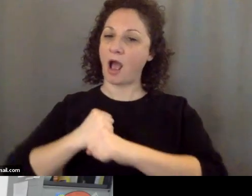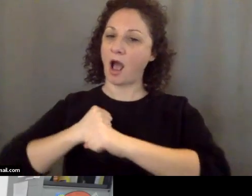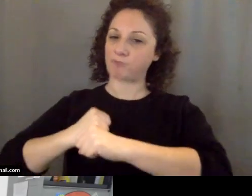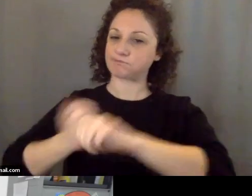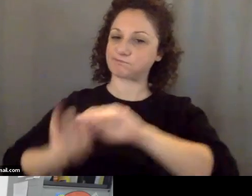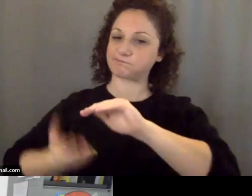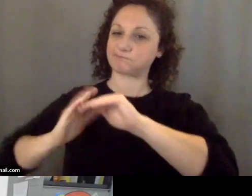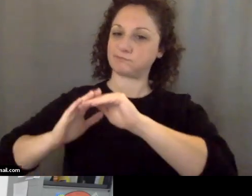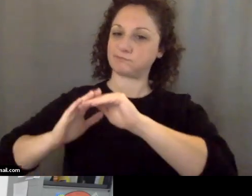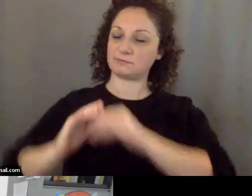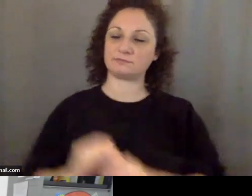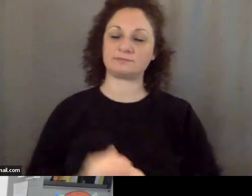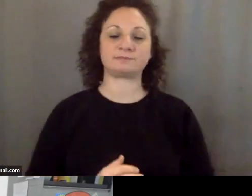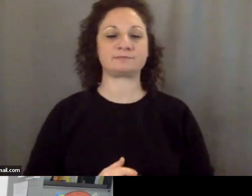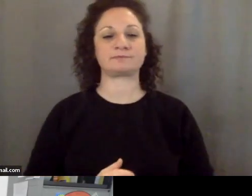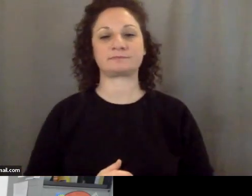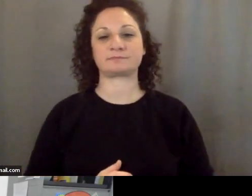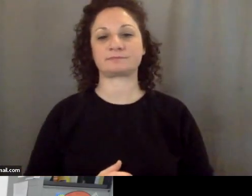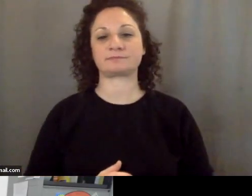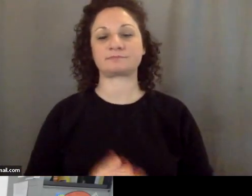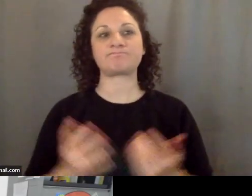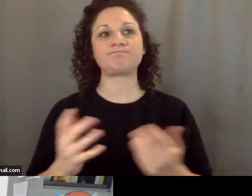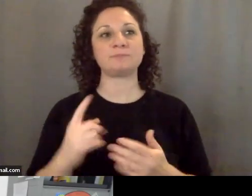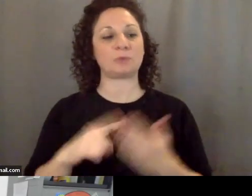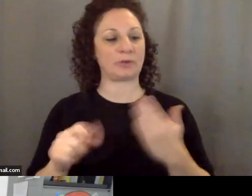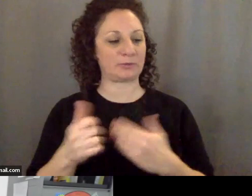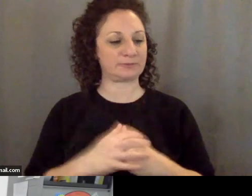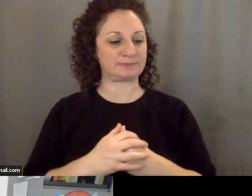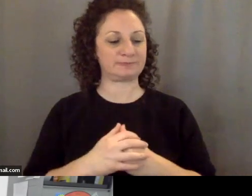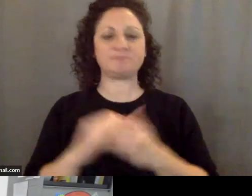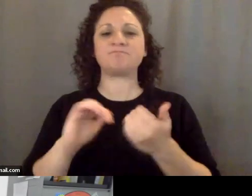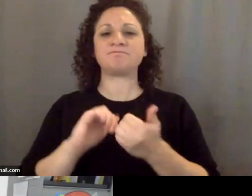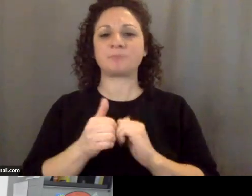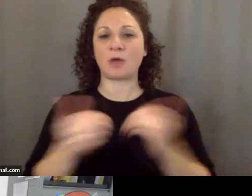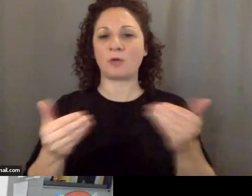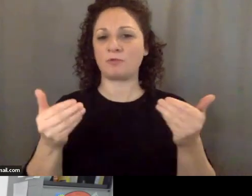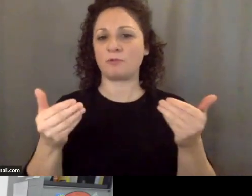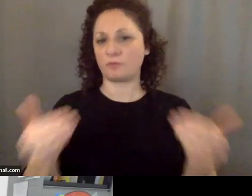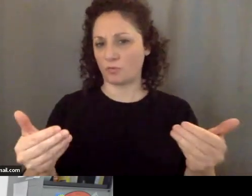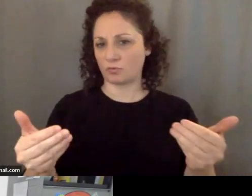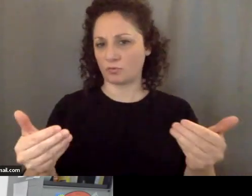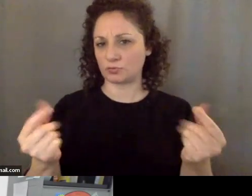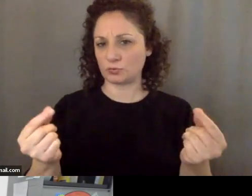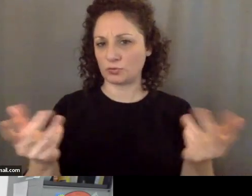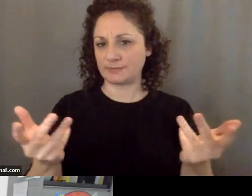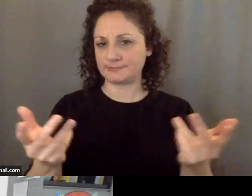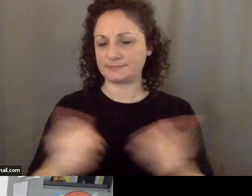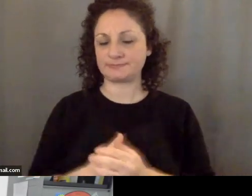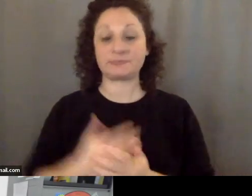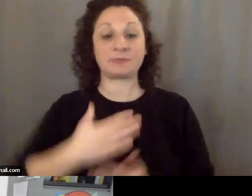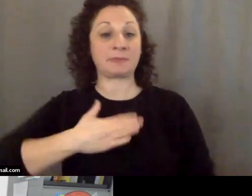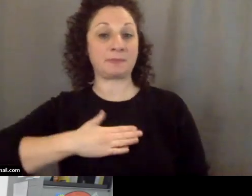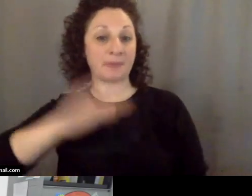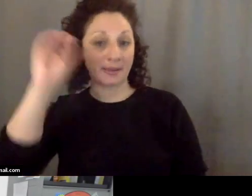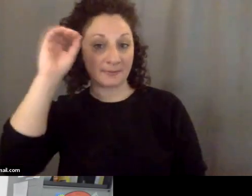let's see, what else can I say? What's the way forward on this? And this is just my opinion. I have no